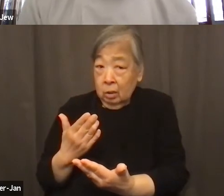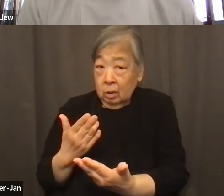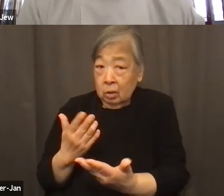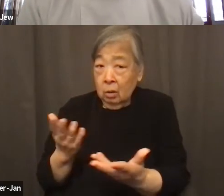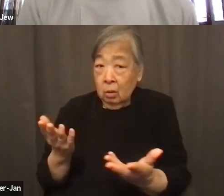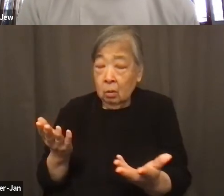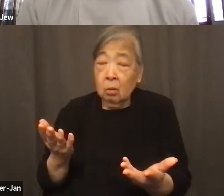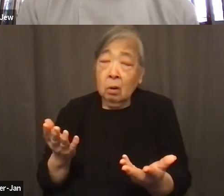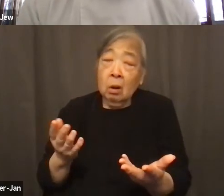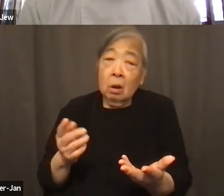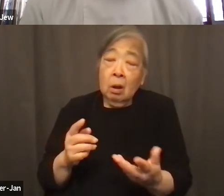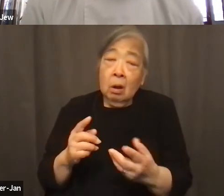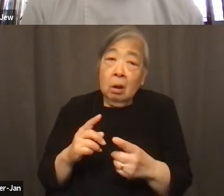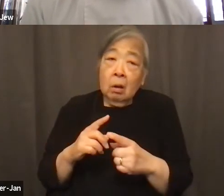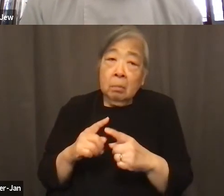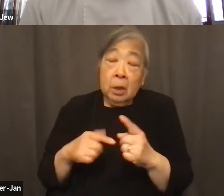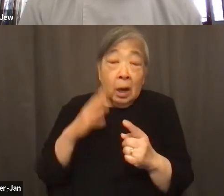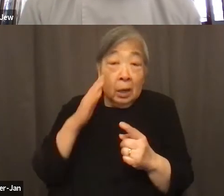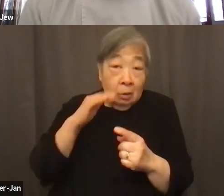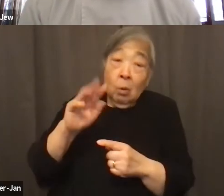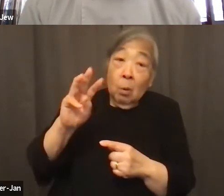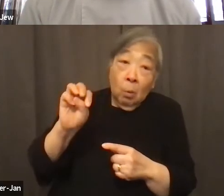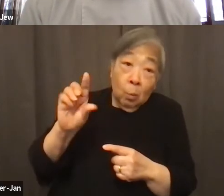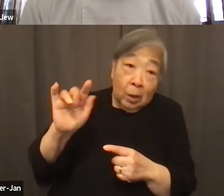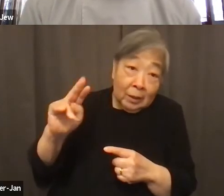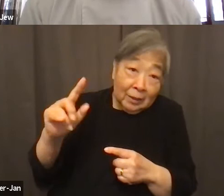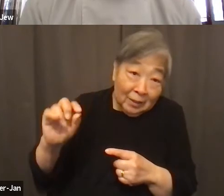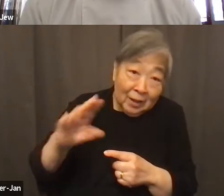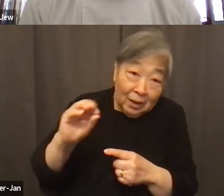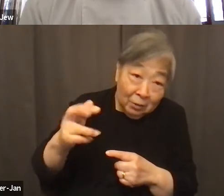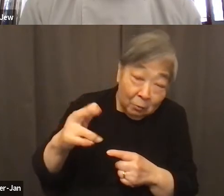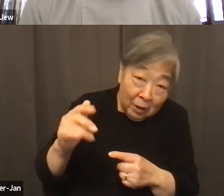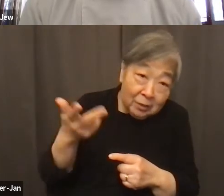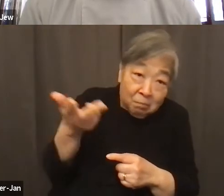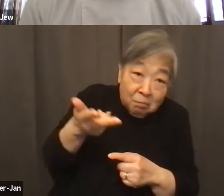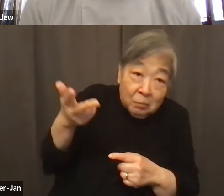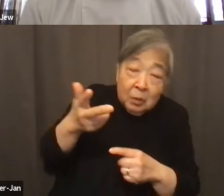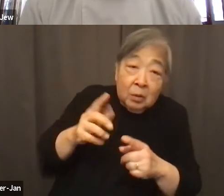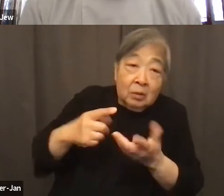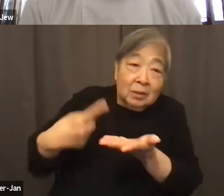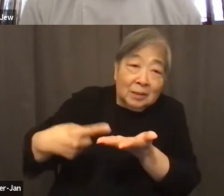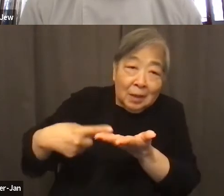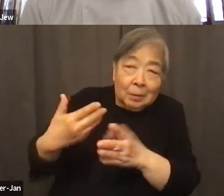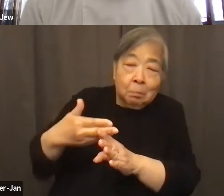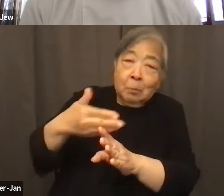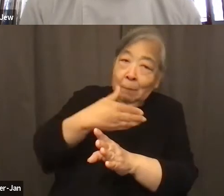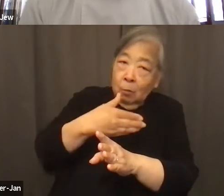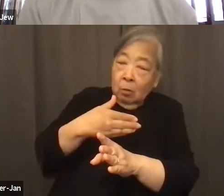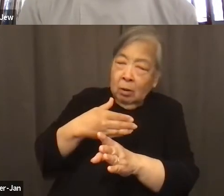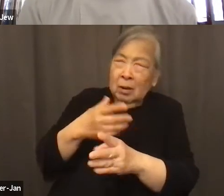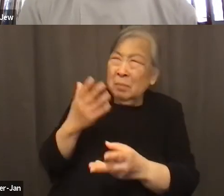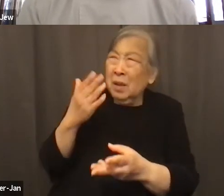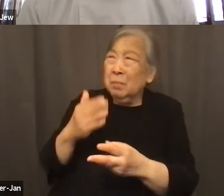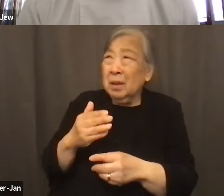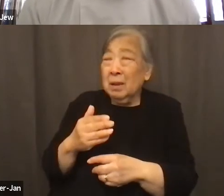But I know that, you know, Wellington and Grace, we had a conversation earlier in the pandemic together. I mean, might have been